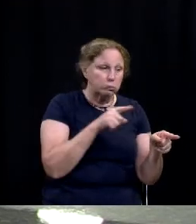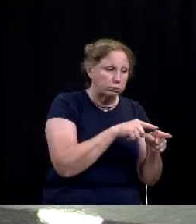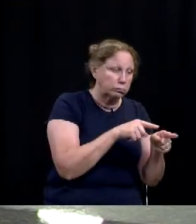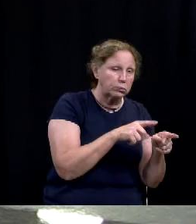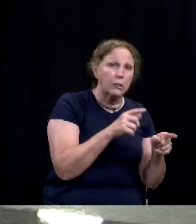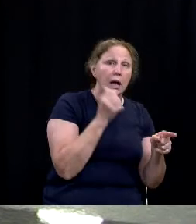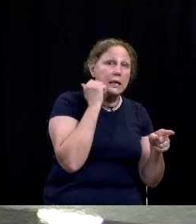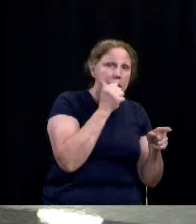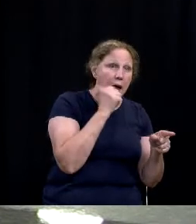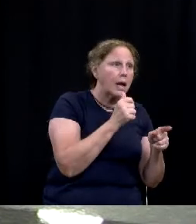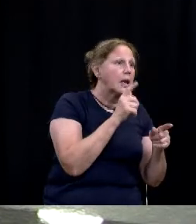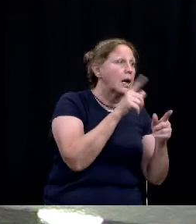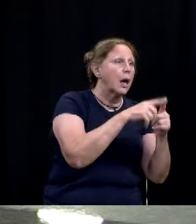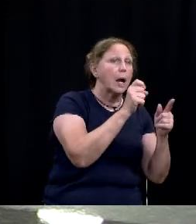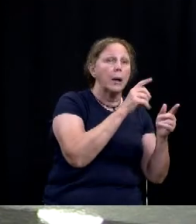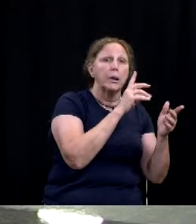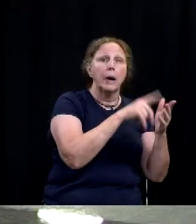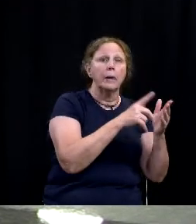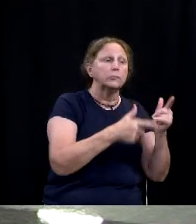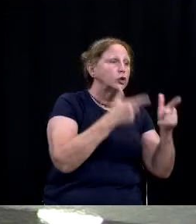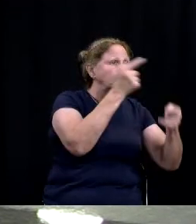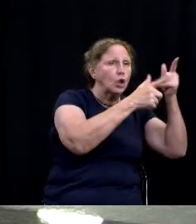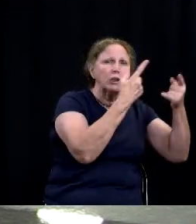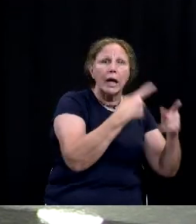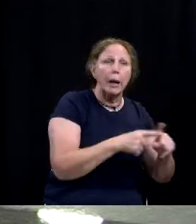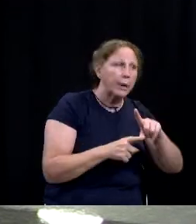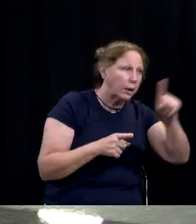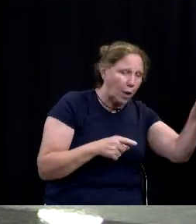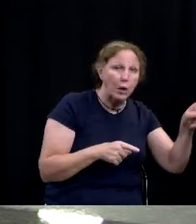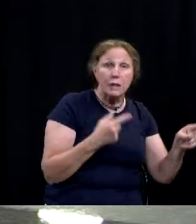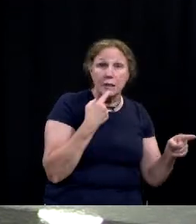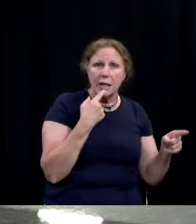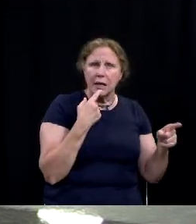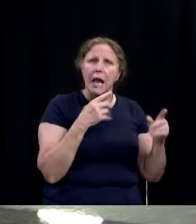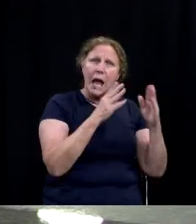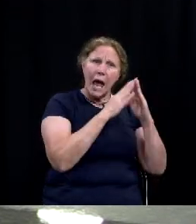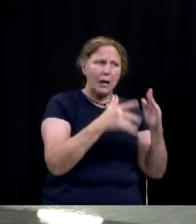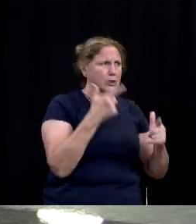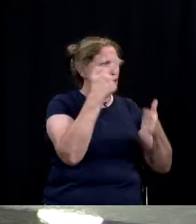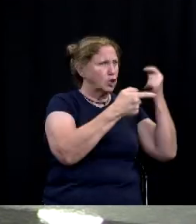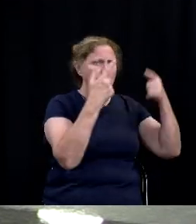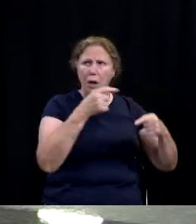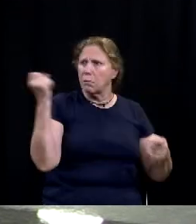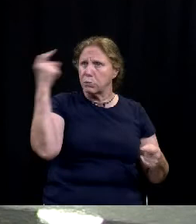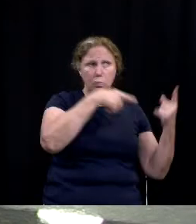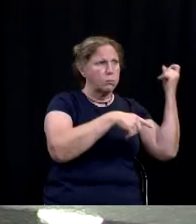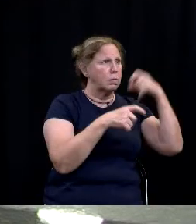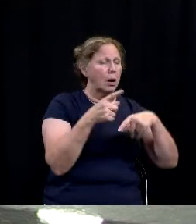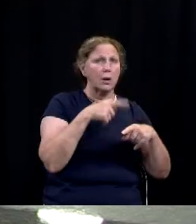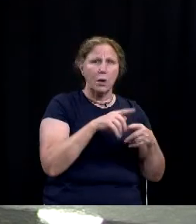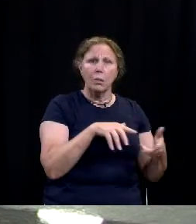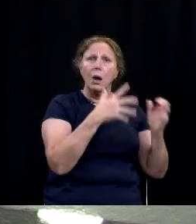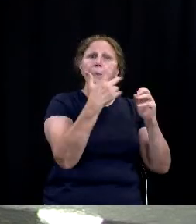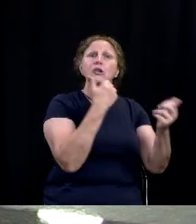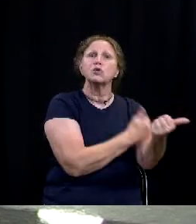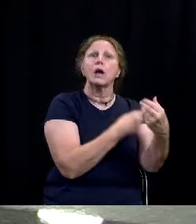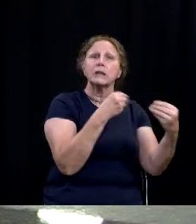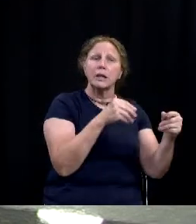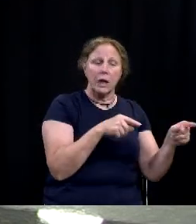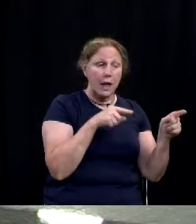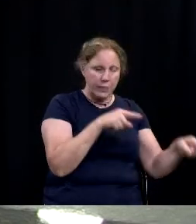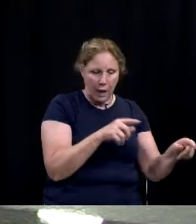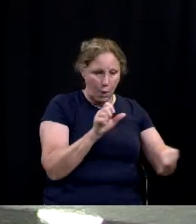conducts and those discharge of firearms where we're as you said you know houses are being shot up during disturbances and drug deals they're